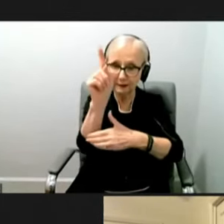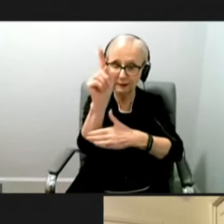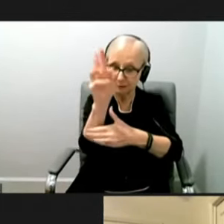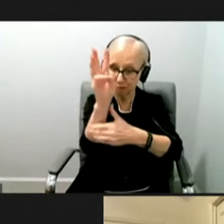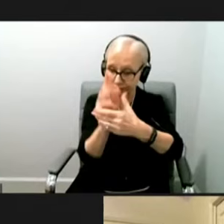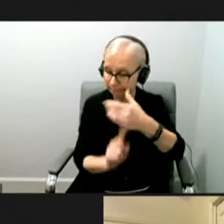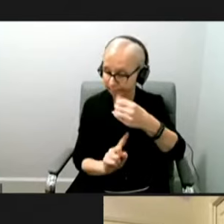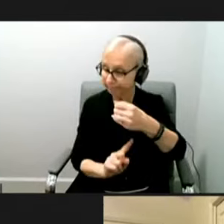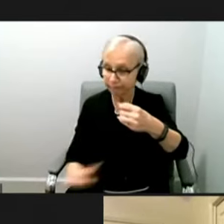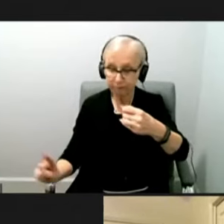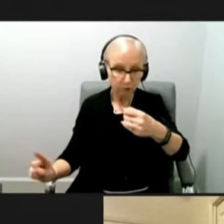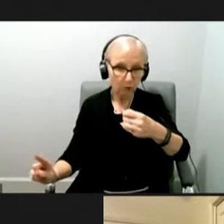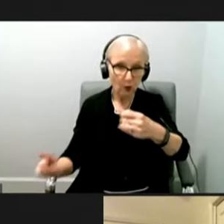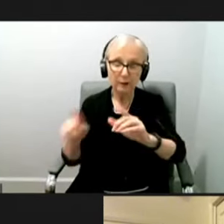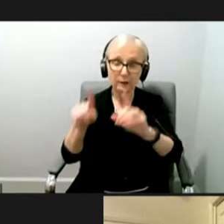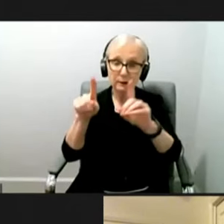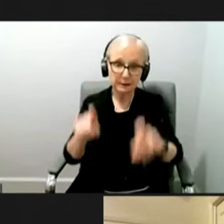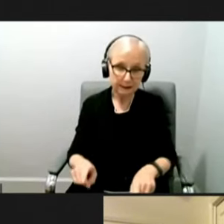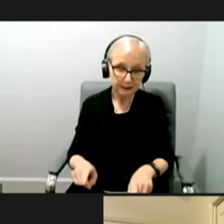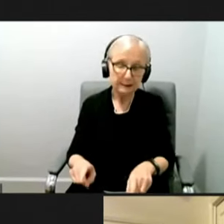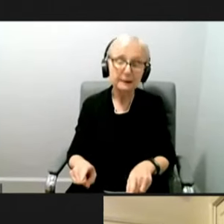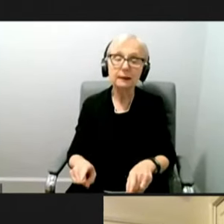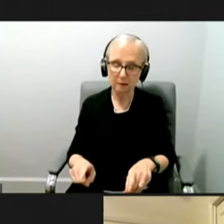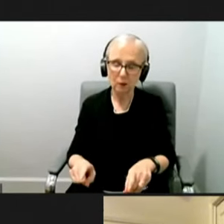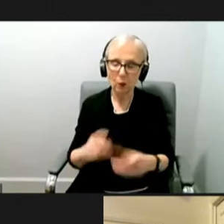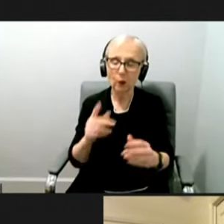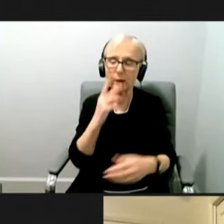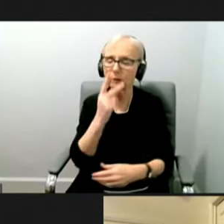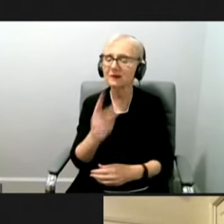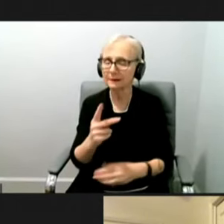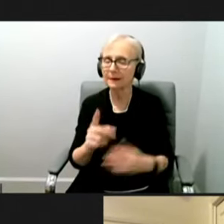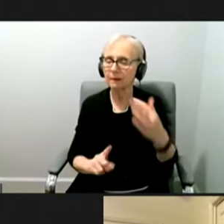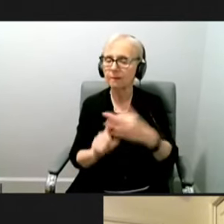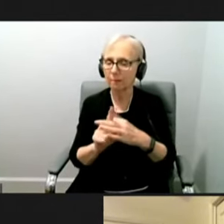Omicron when it does appear in Colorado.